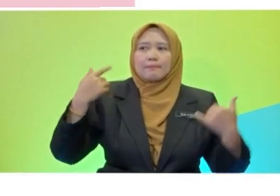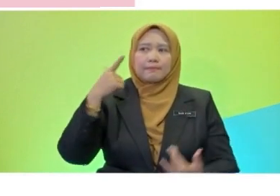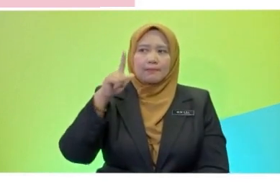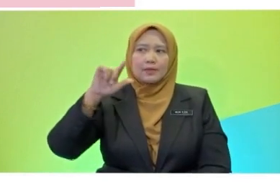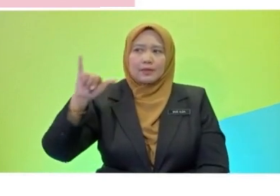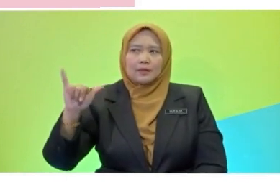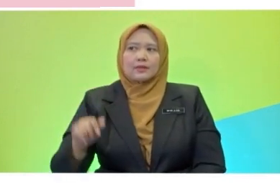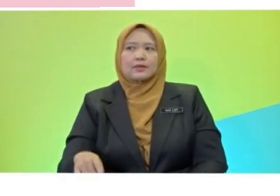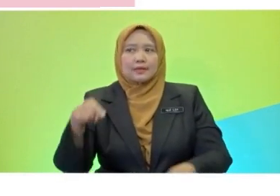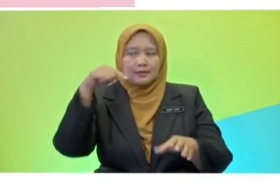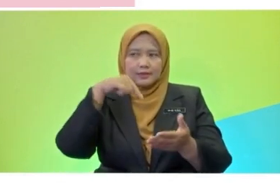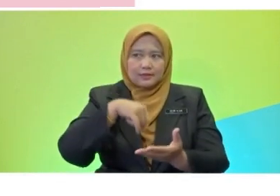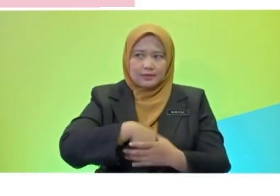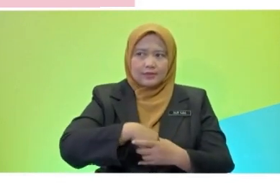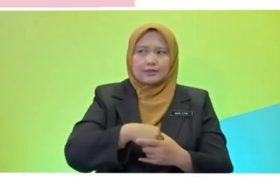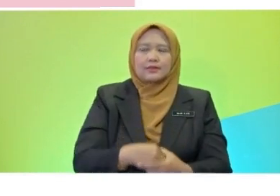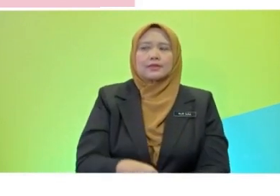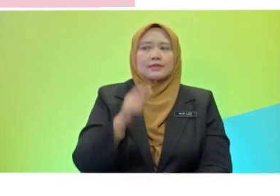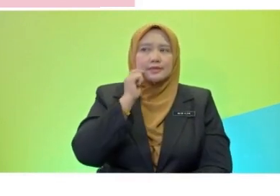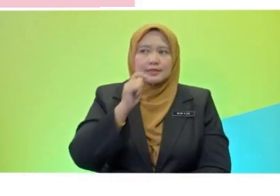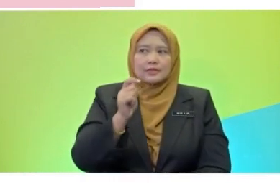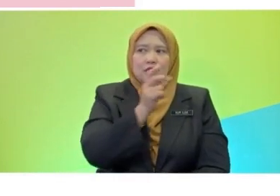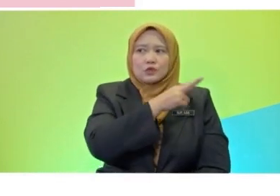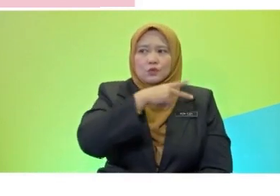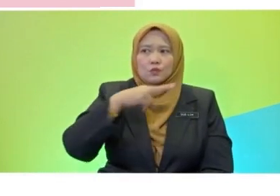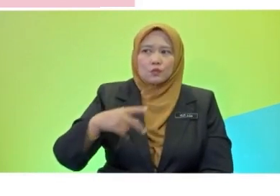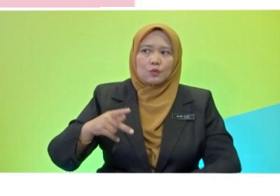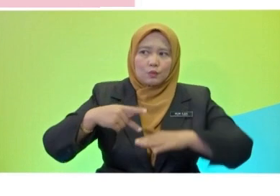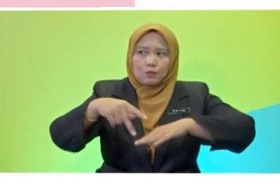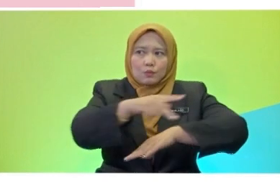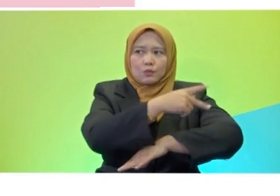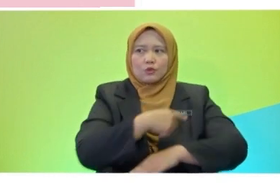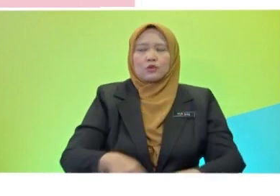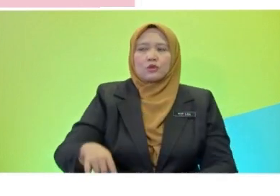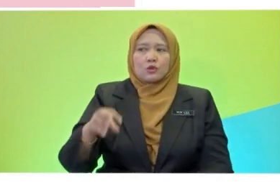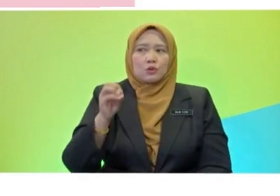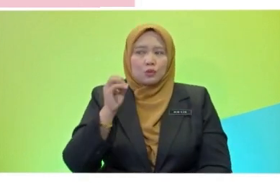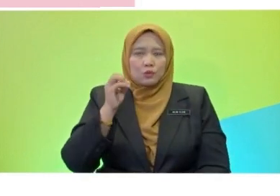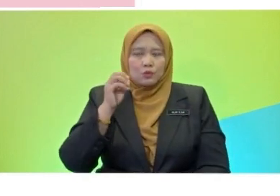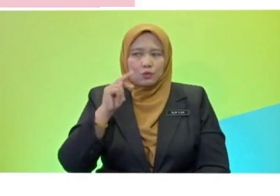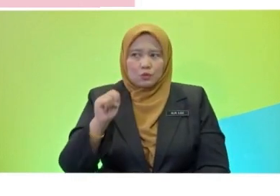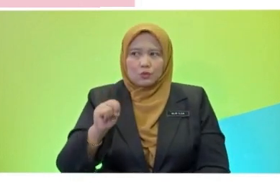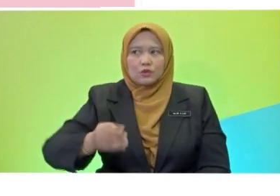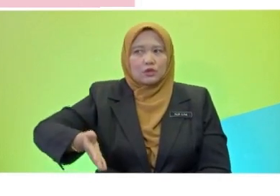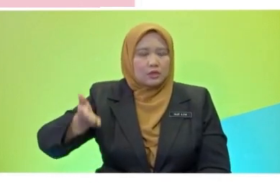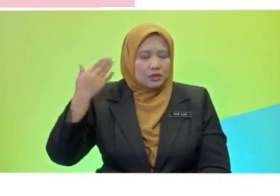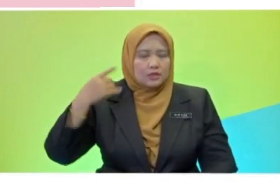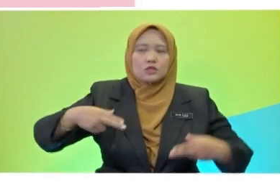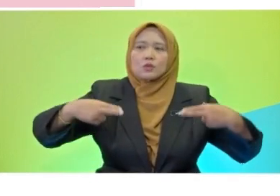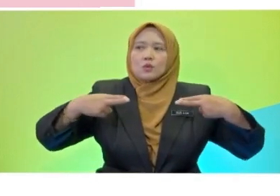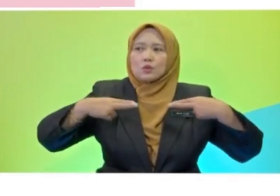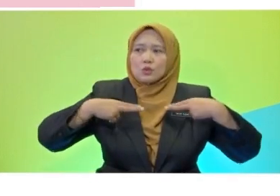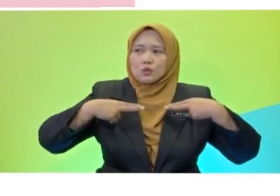Swim becomes swam because Sarah swam in the pool last holiday. Ah,